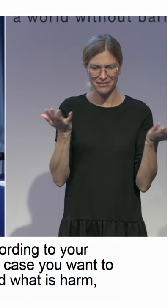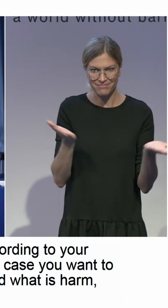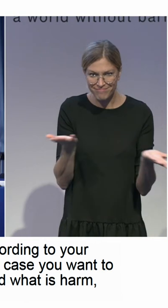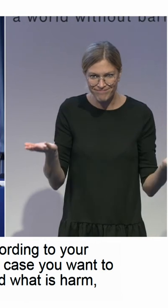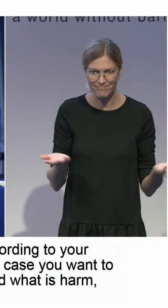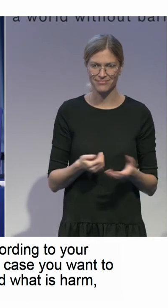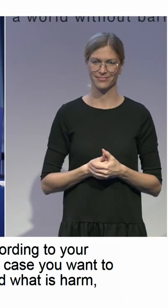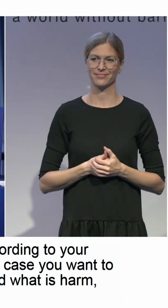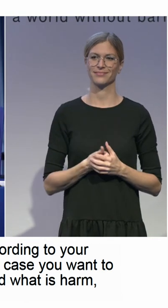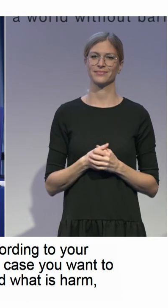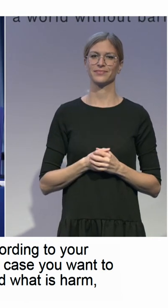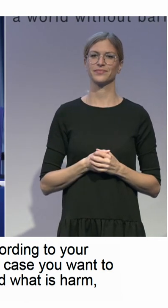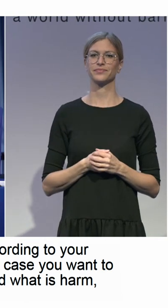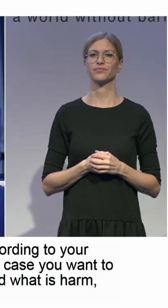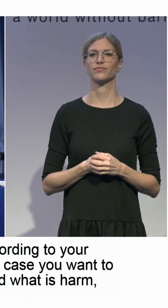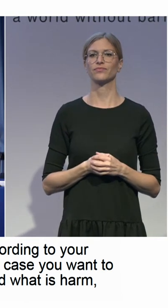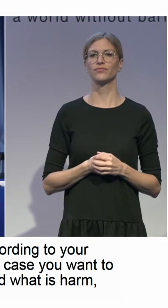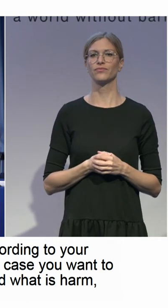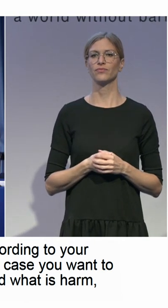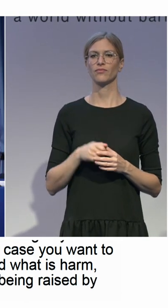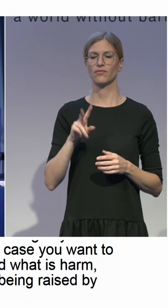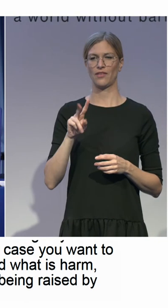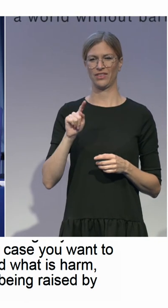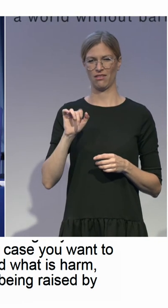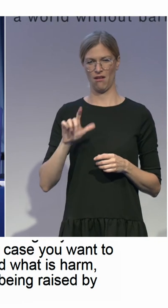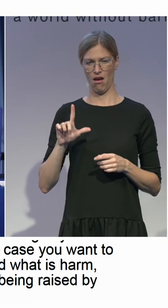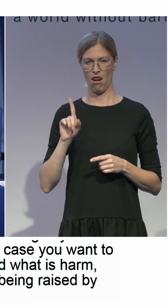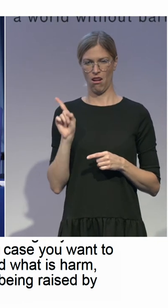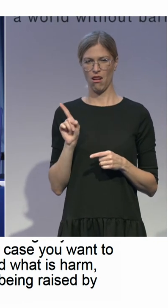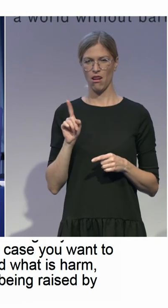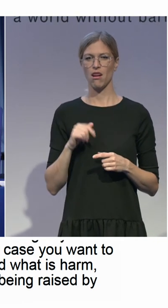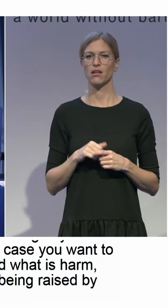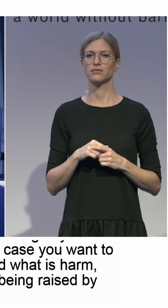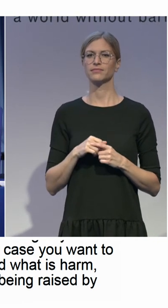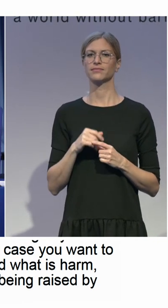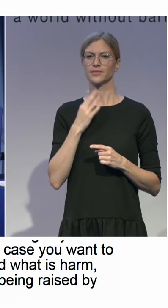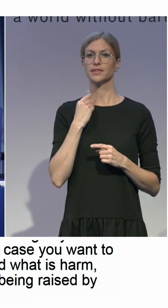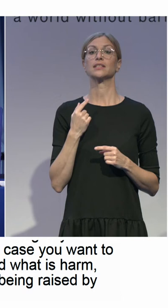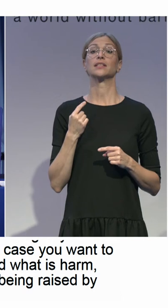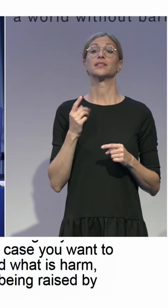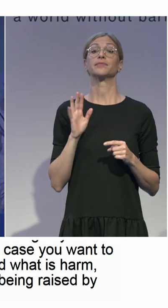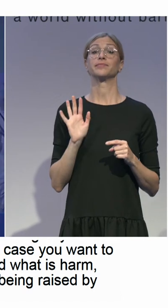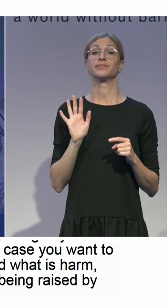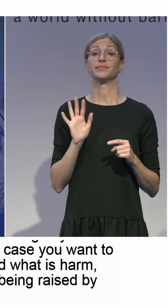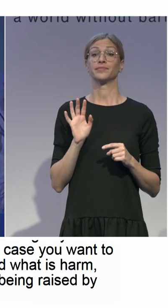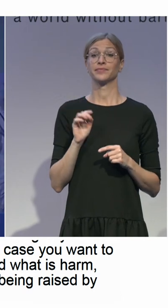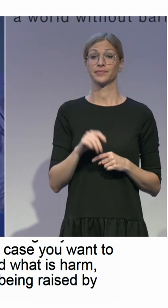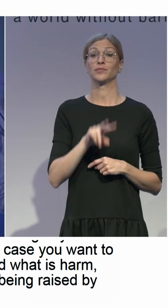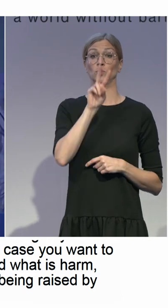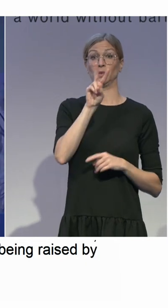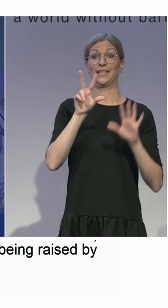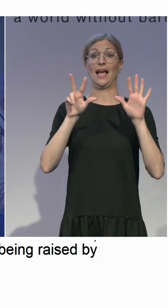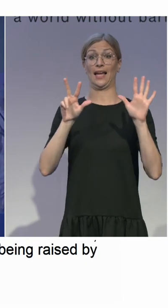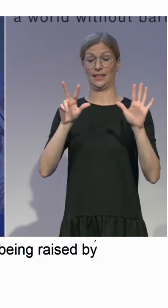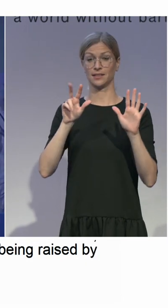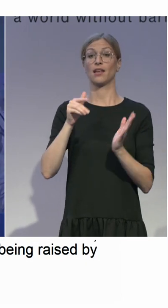So the percentage of guardianship is still increasing. And we have 28,000 of guardianships for people with disabilities and